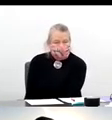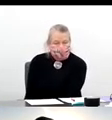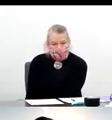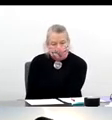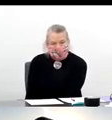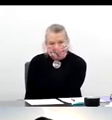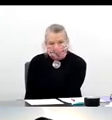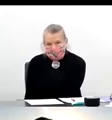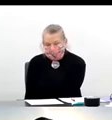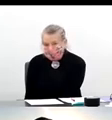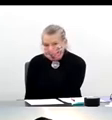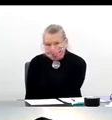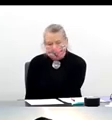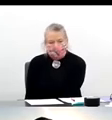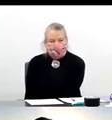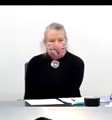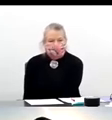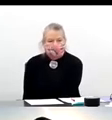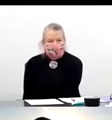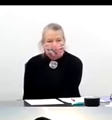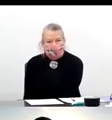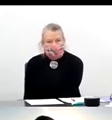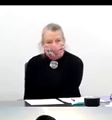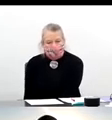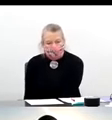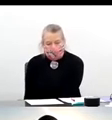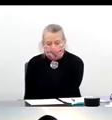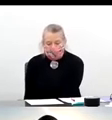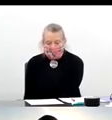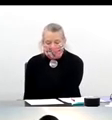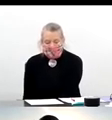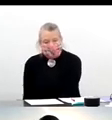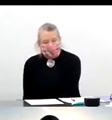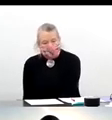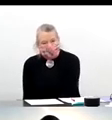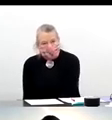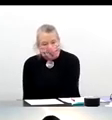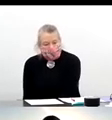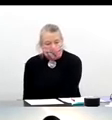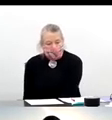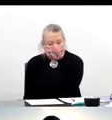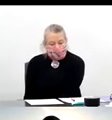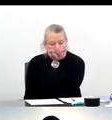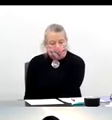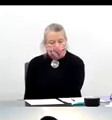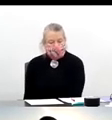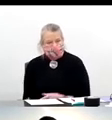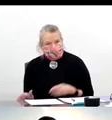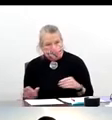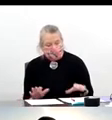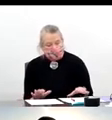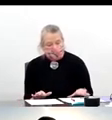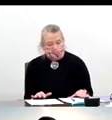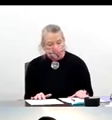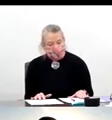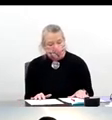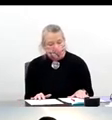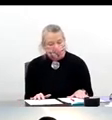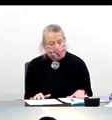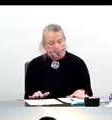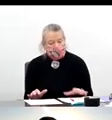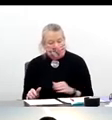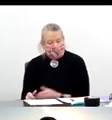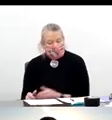Medical Sciences from the National Cancer Institute in 2018. Dr. Lee has a leadership role at NIH